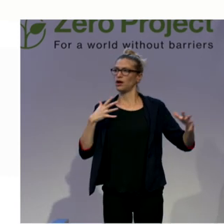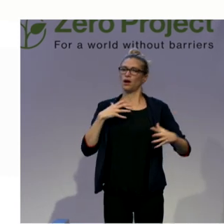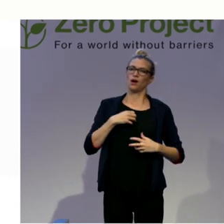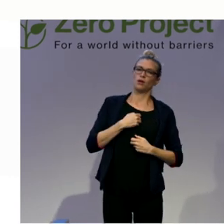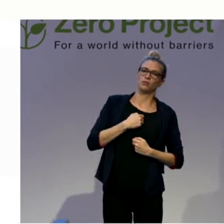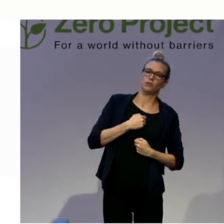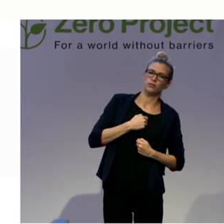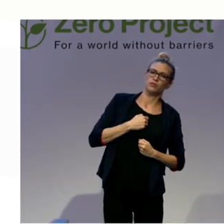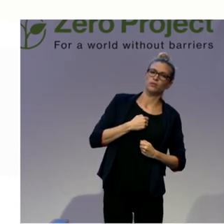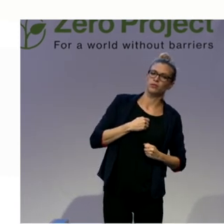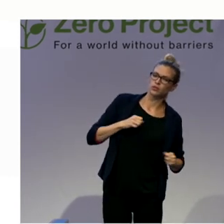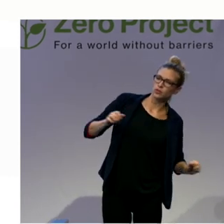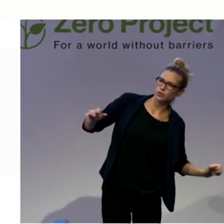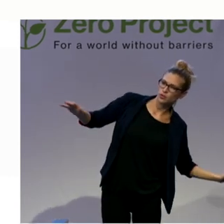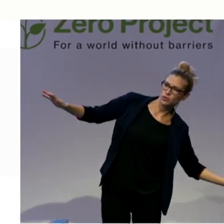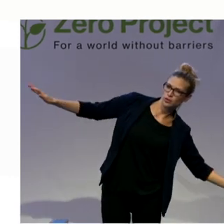as you flex.